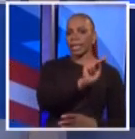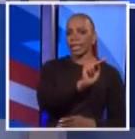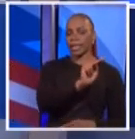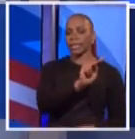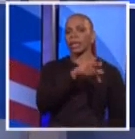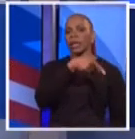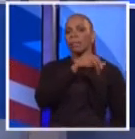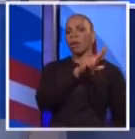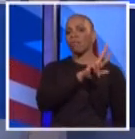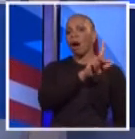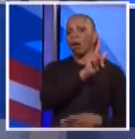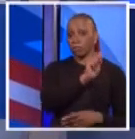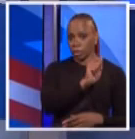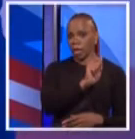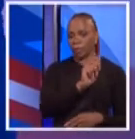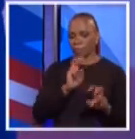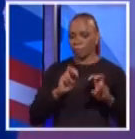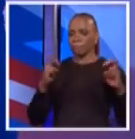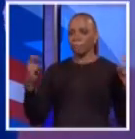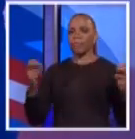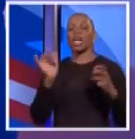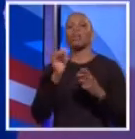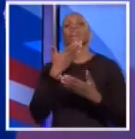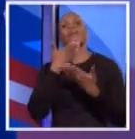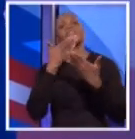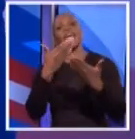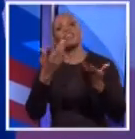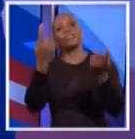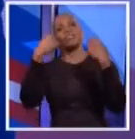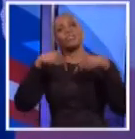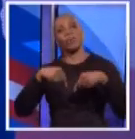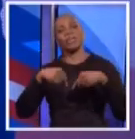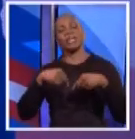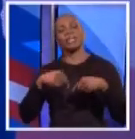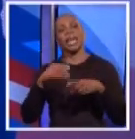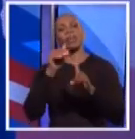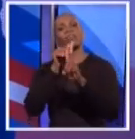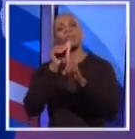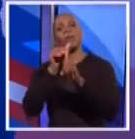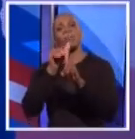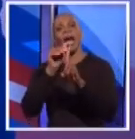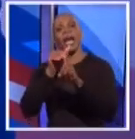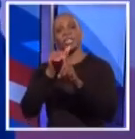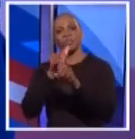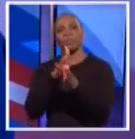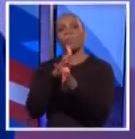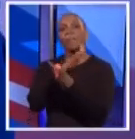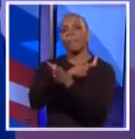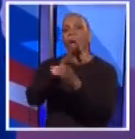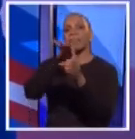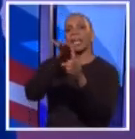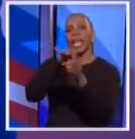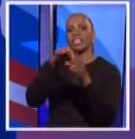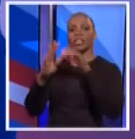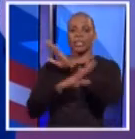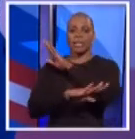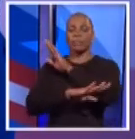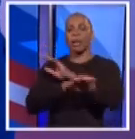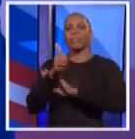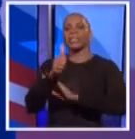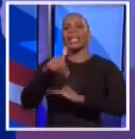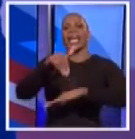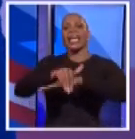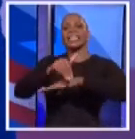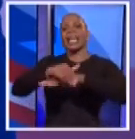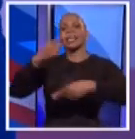La Prensa's Marlene Peralta. And thank you for joining us. We want to remind you that the primary election is September 10th. And tonight's debate